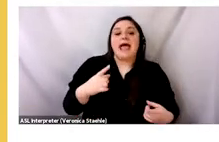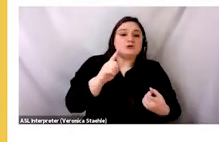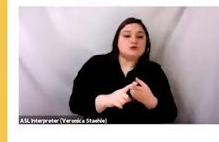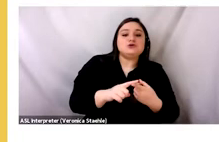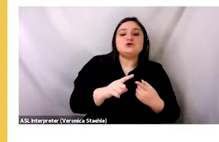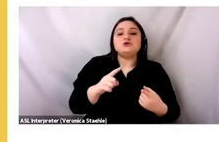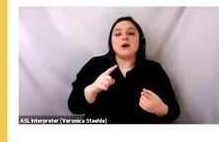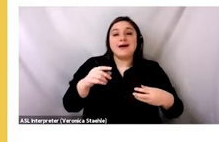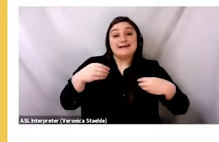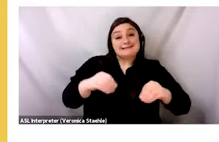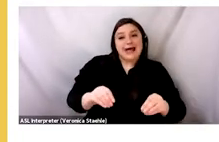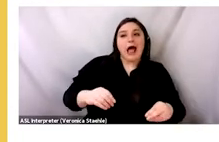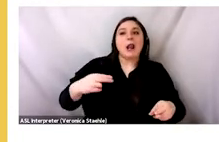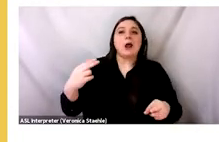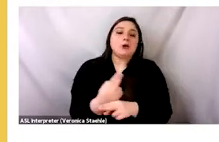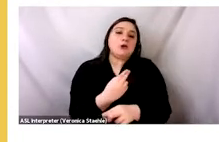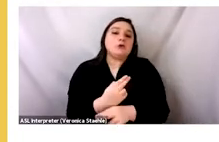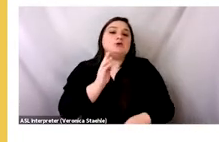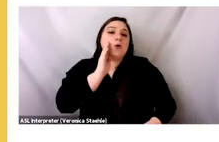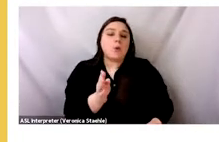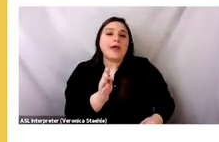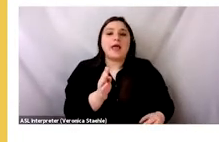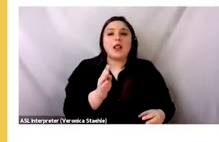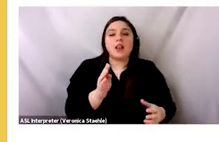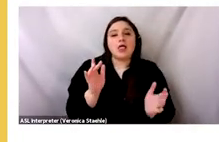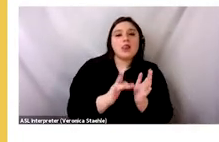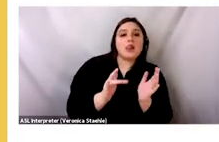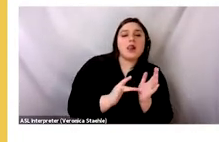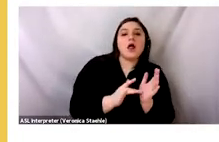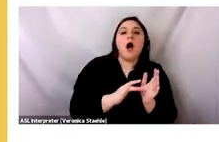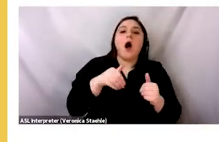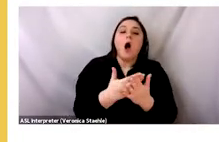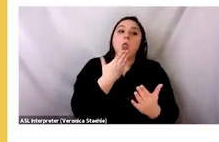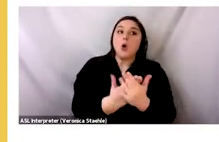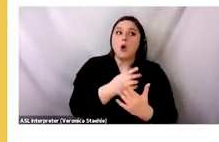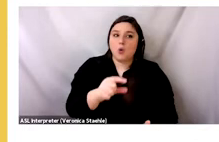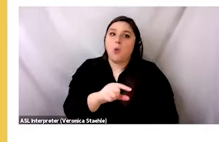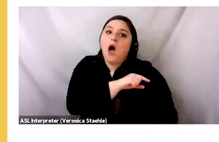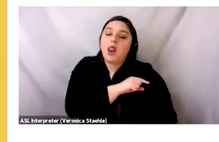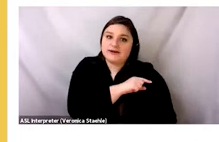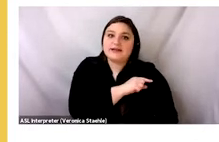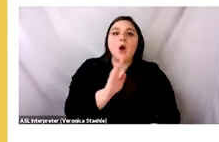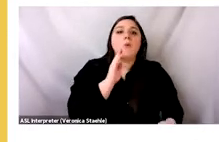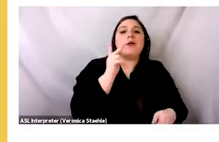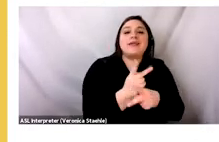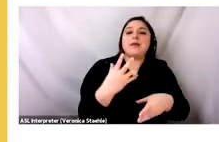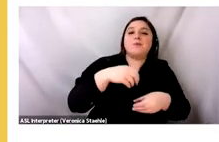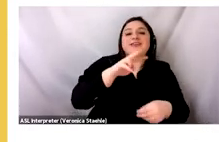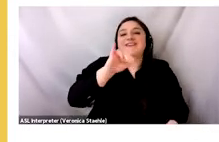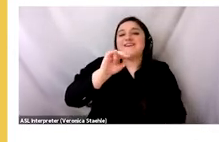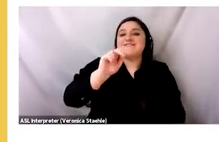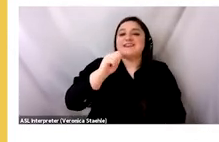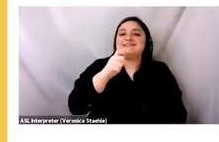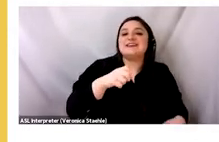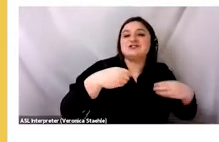you know, skimmed off the higher quality goods. So, sometimes that's called the cream or the vintage, whereas the lower